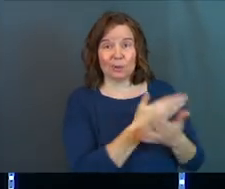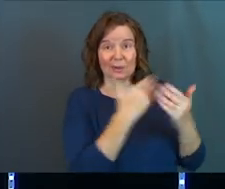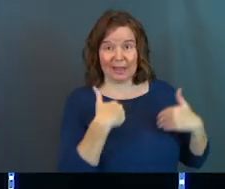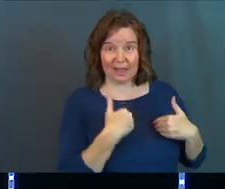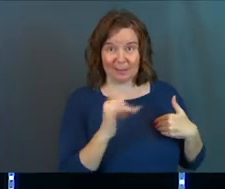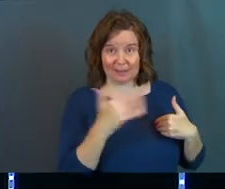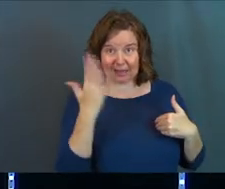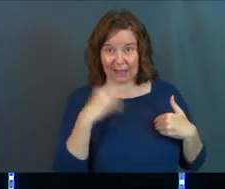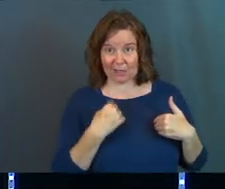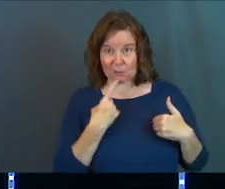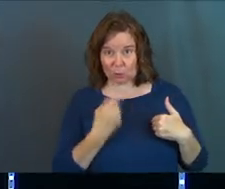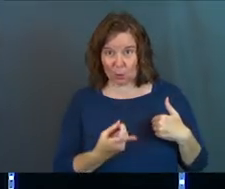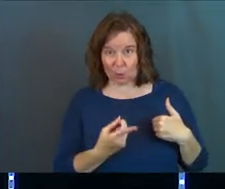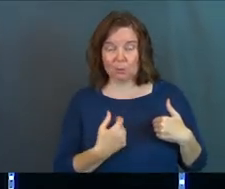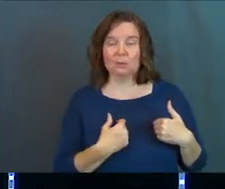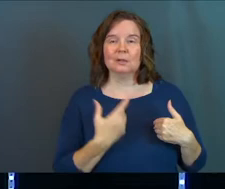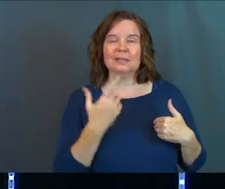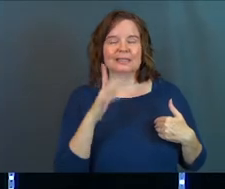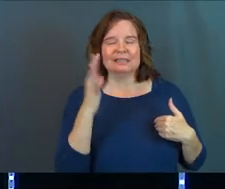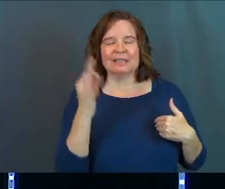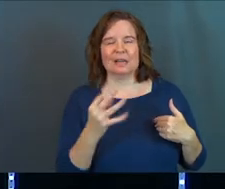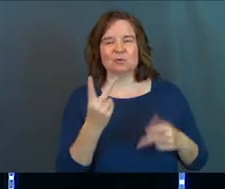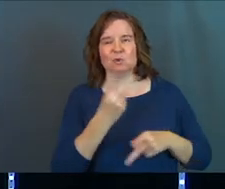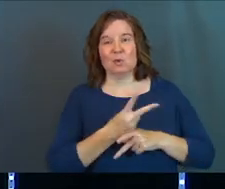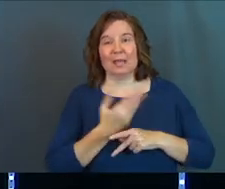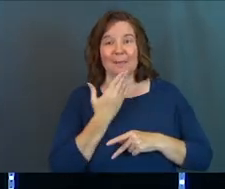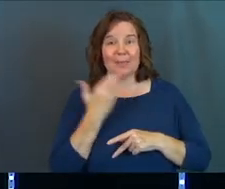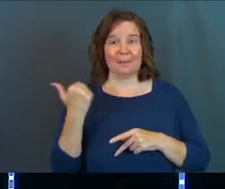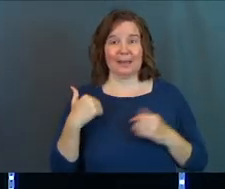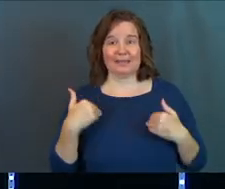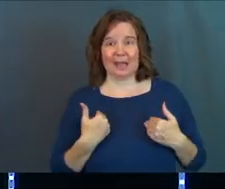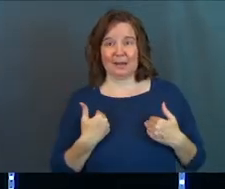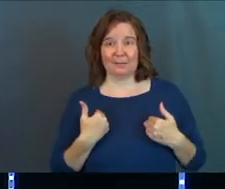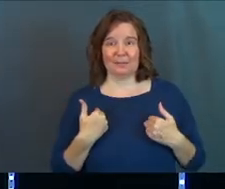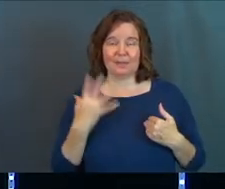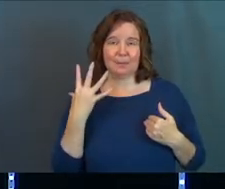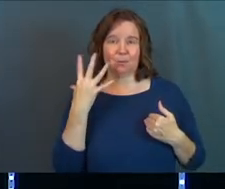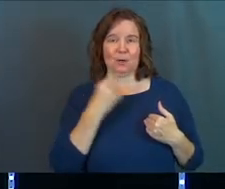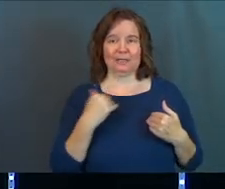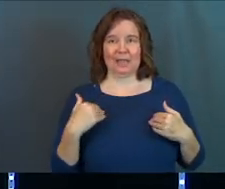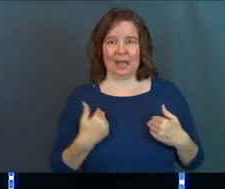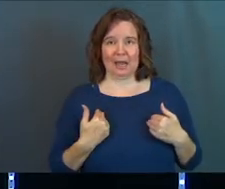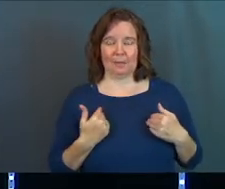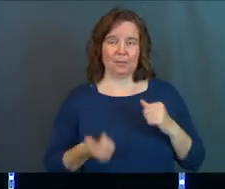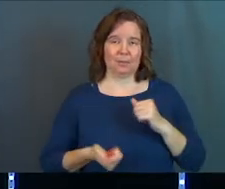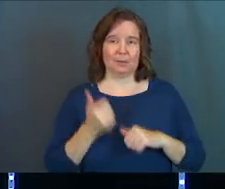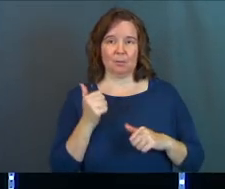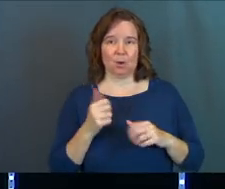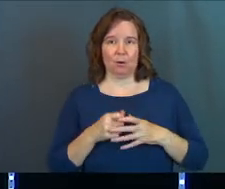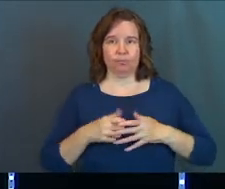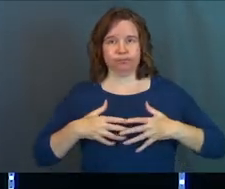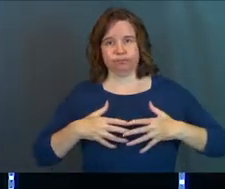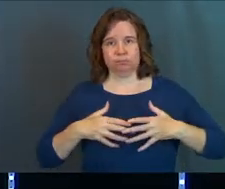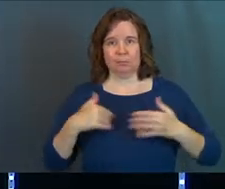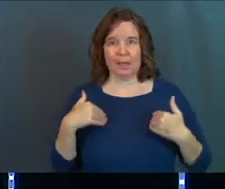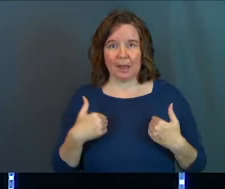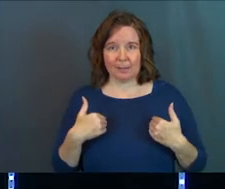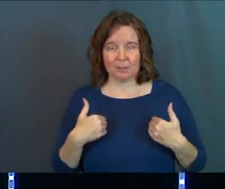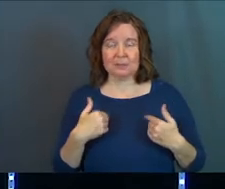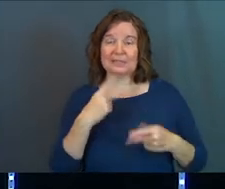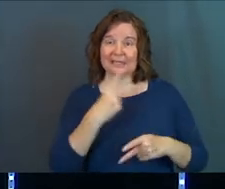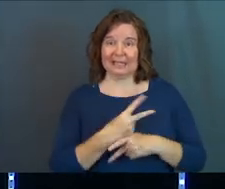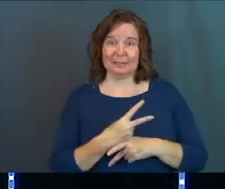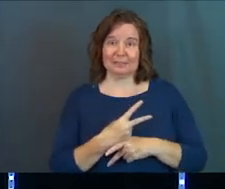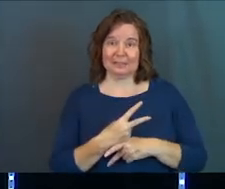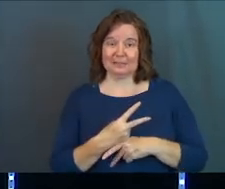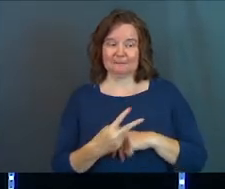animals like God had told him to, Saul decides to keep the best animals, the prettiest animals, the most plump animals. He